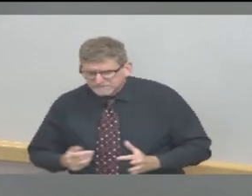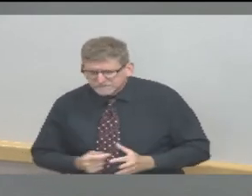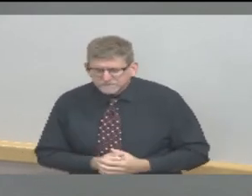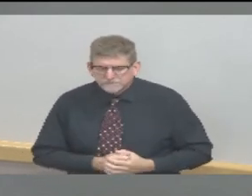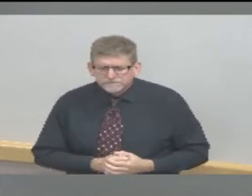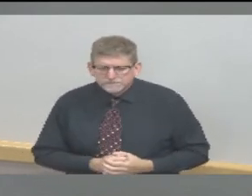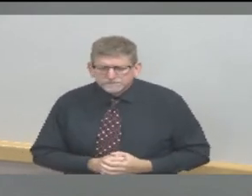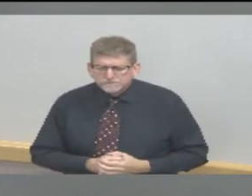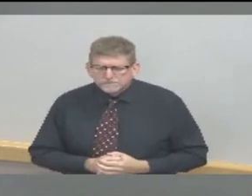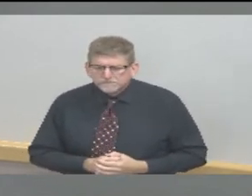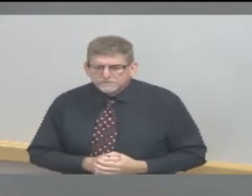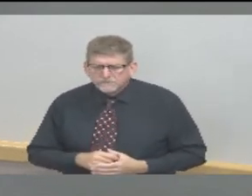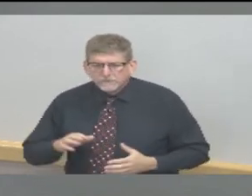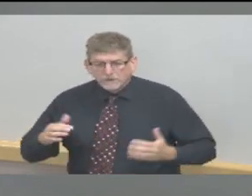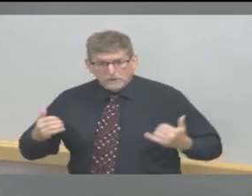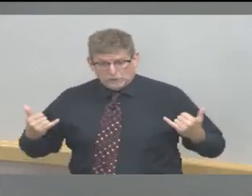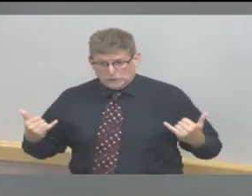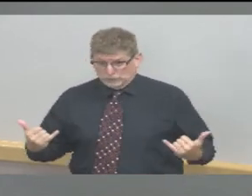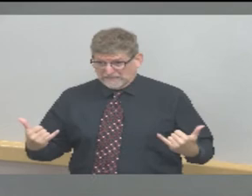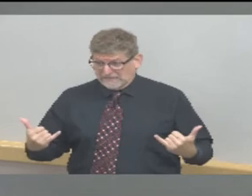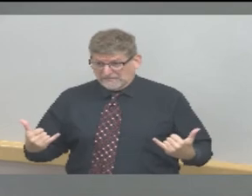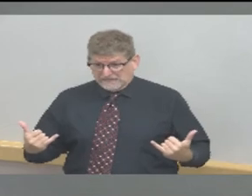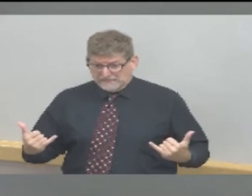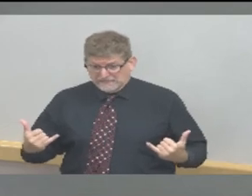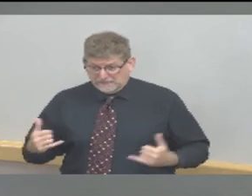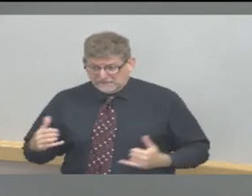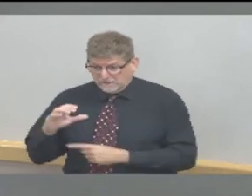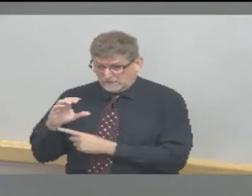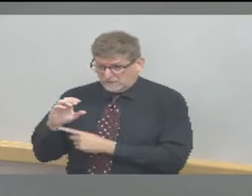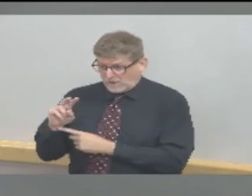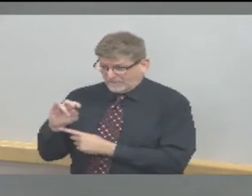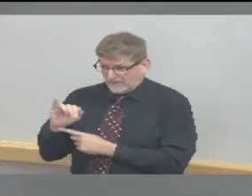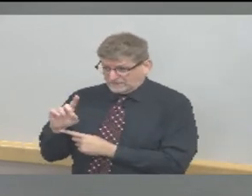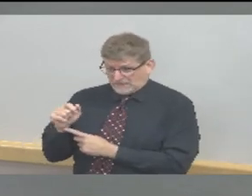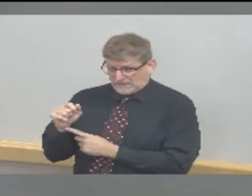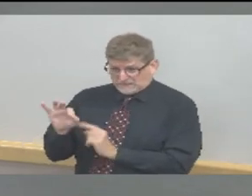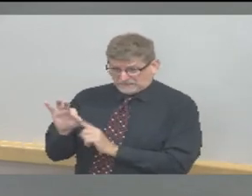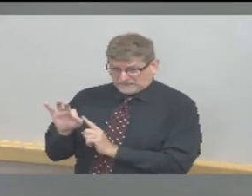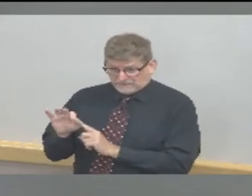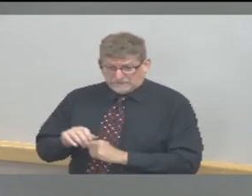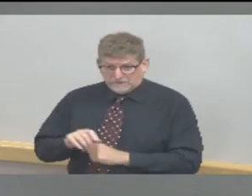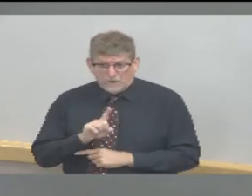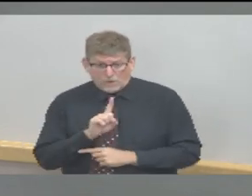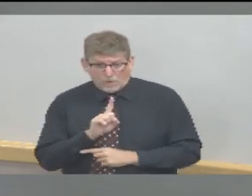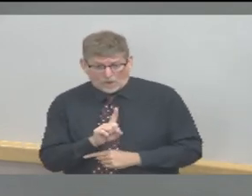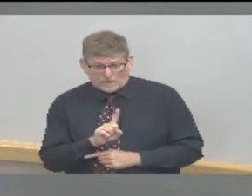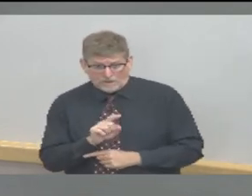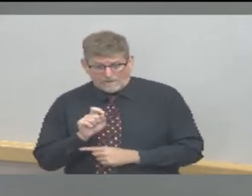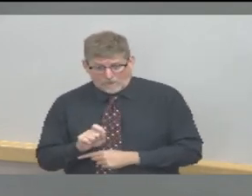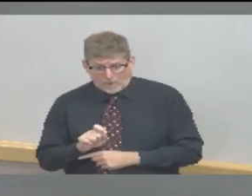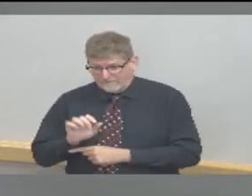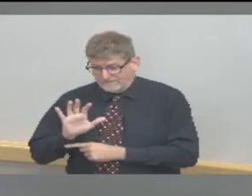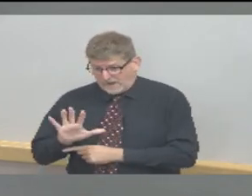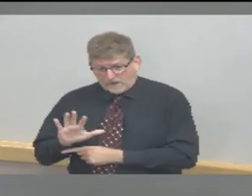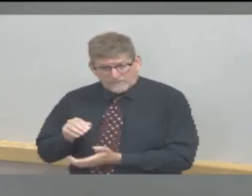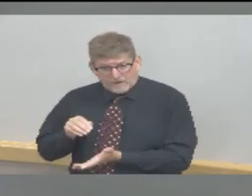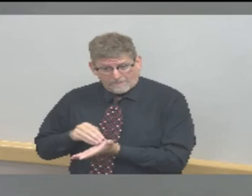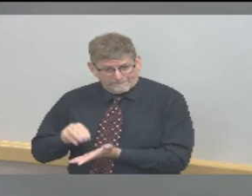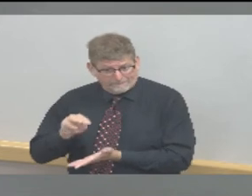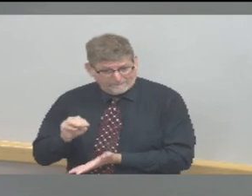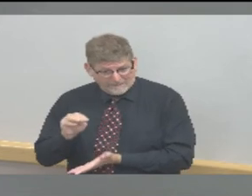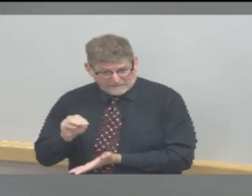pandemic has affected more than 1.5 million people in the U.S. with 91